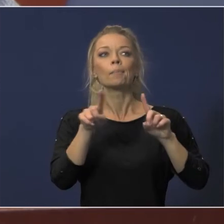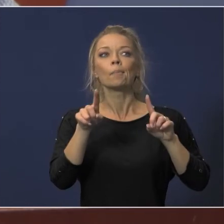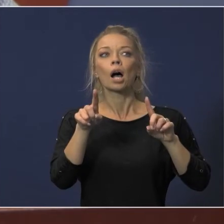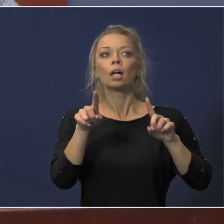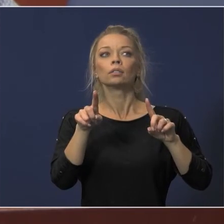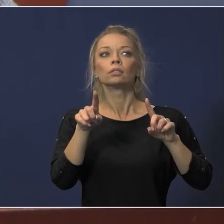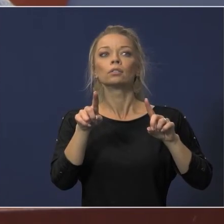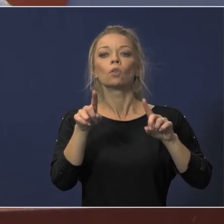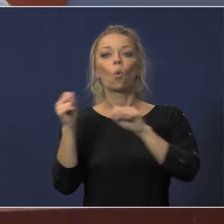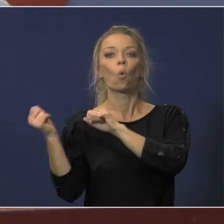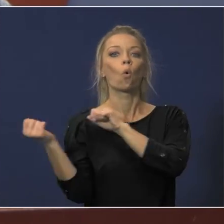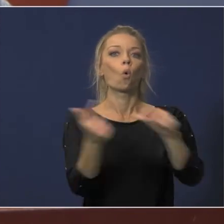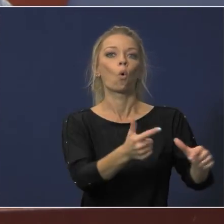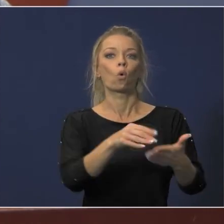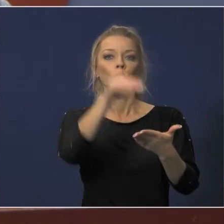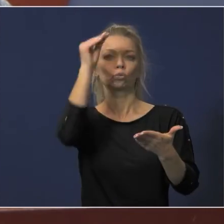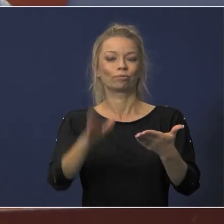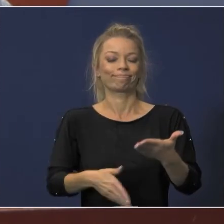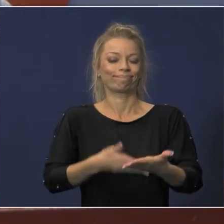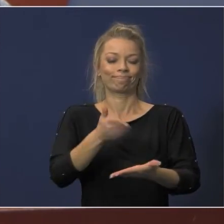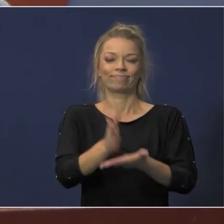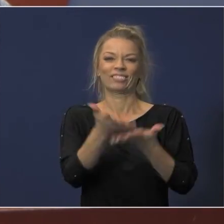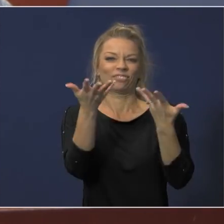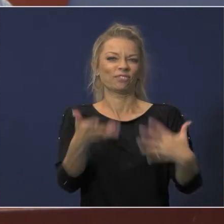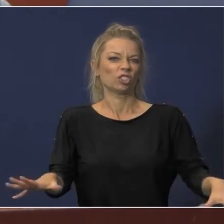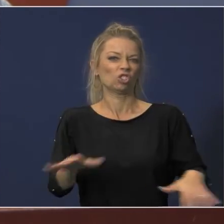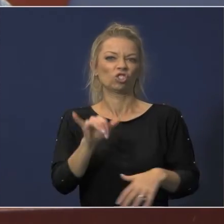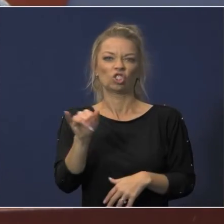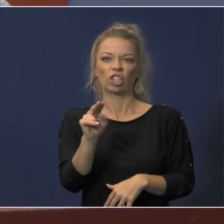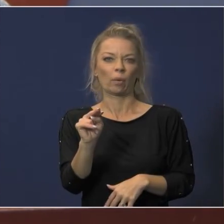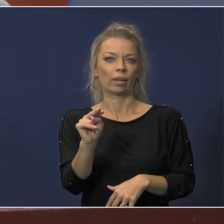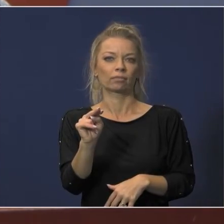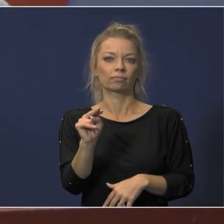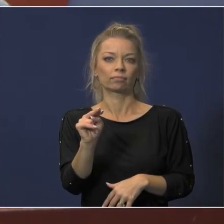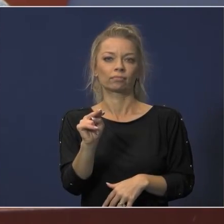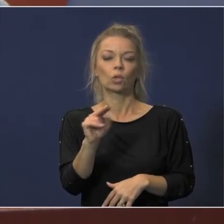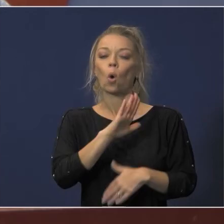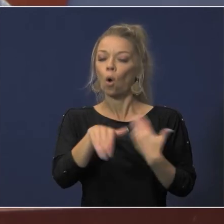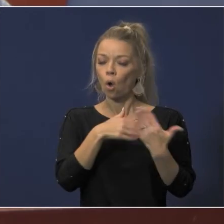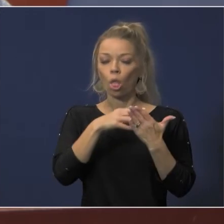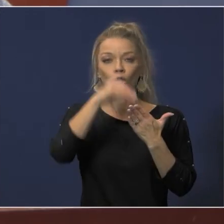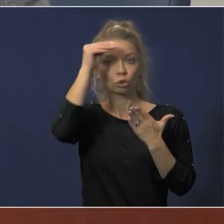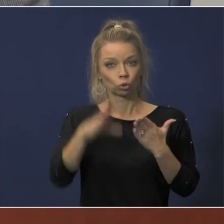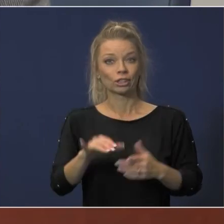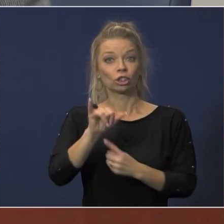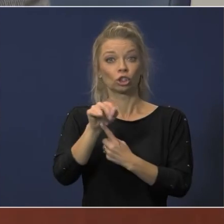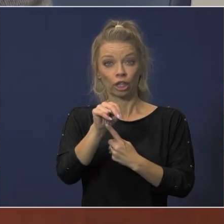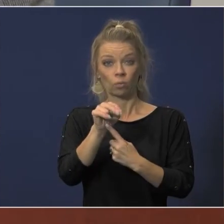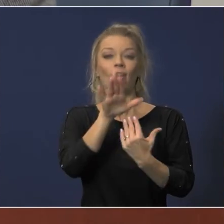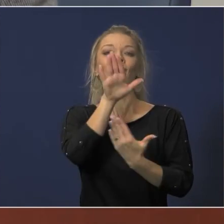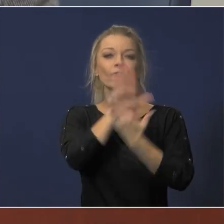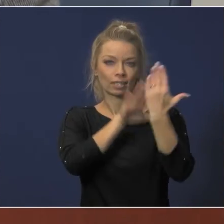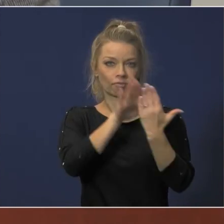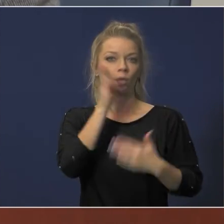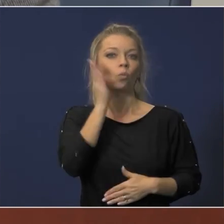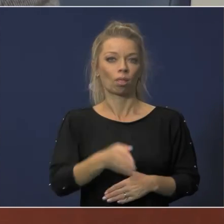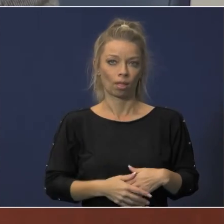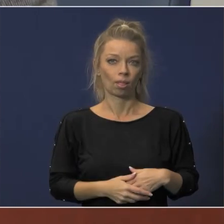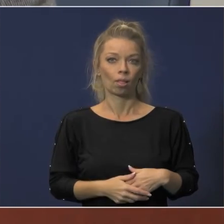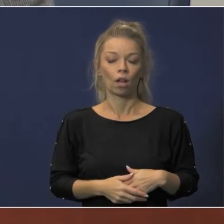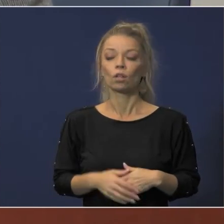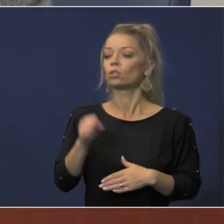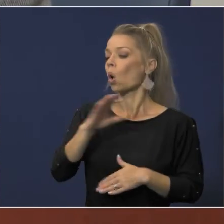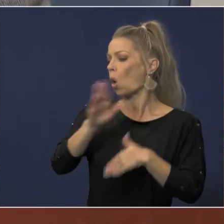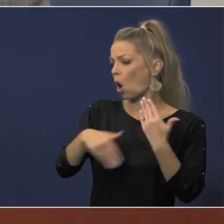learning for all students when they come back in january they will be face-to-face all students so all students irrespective of the marking